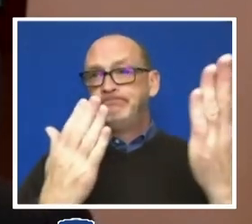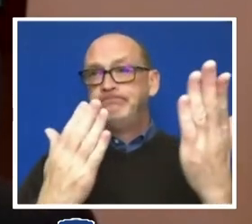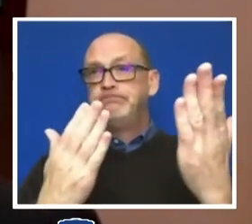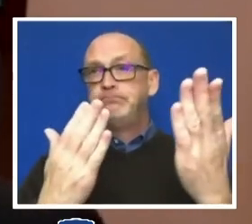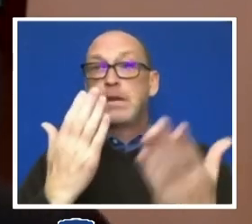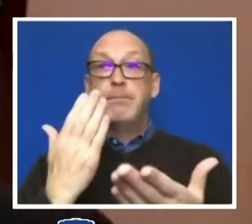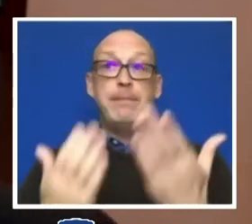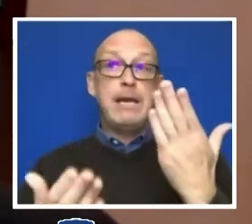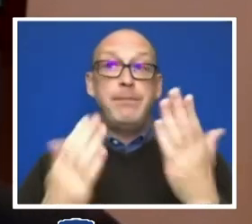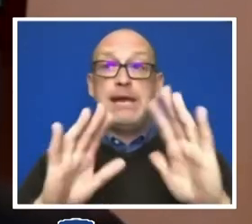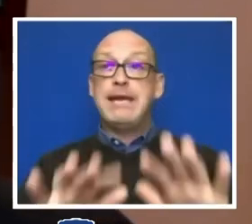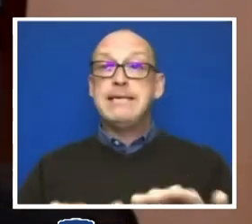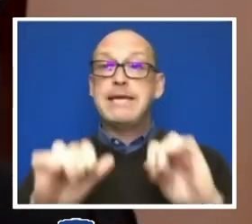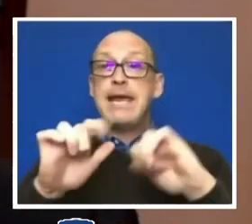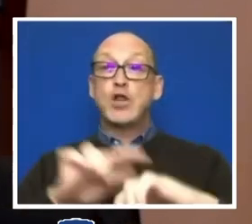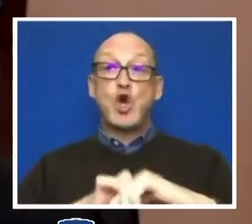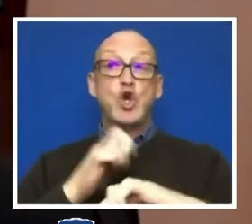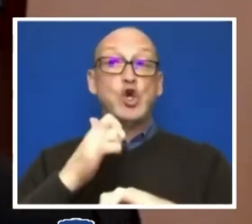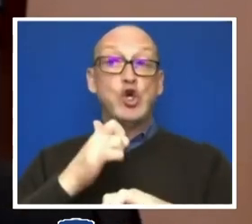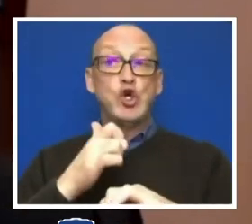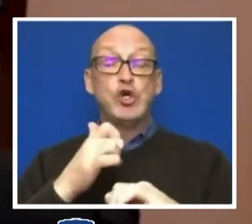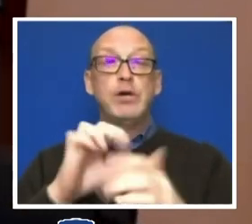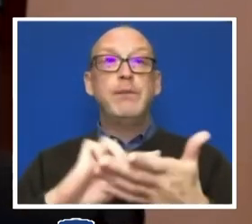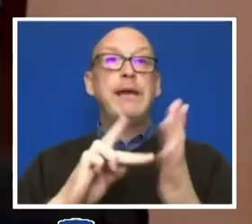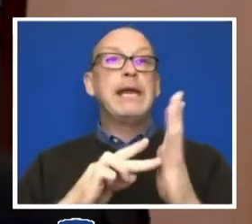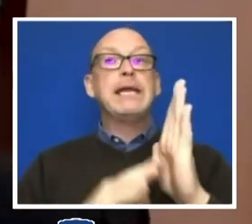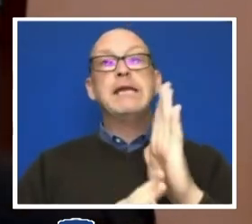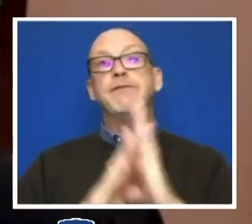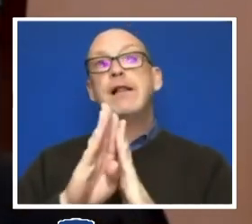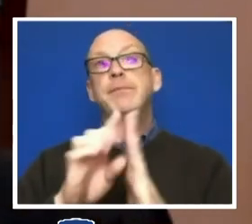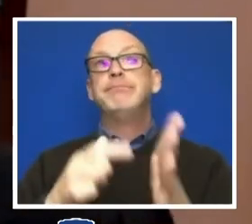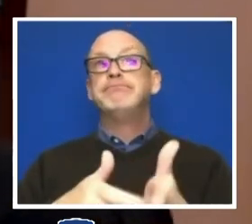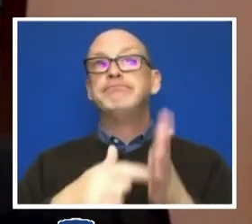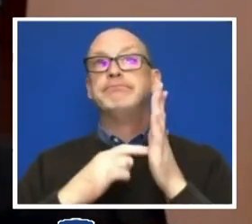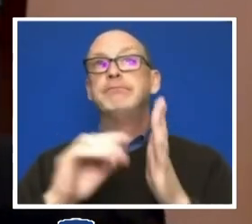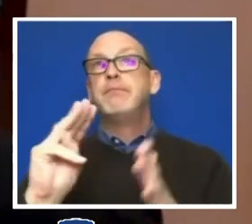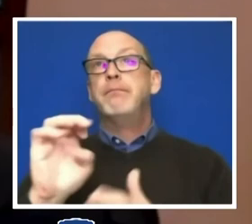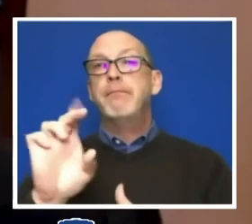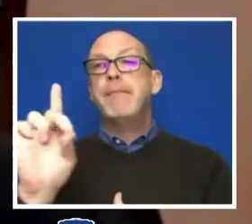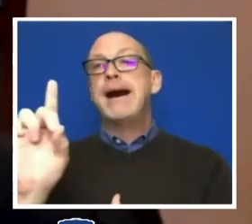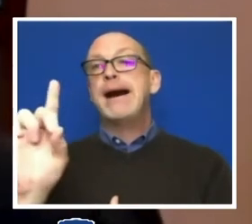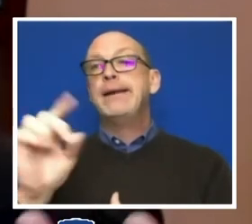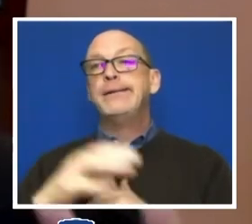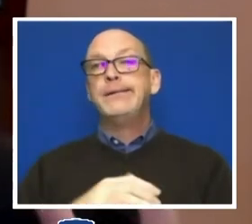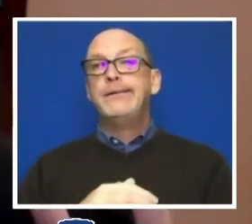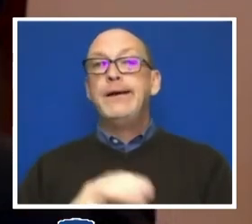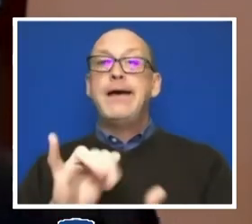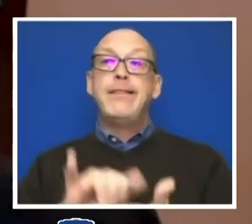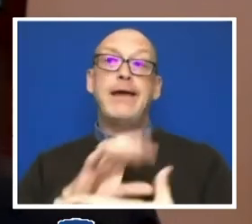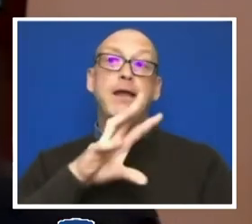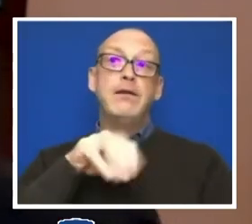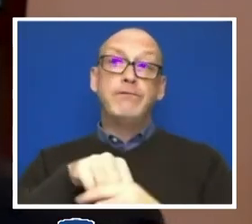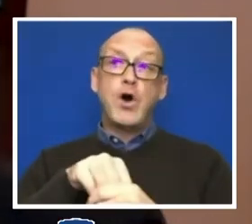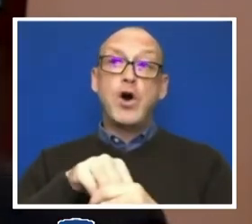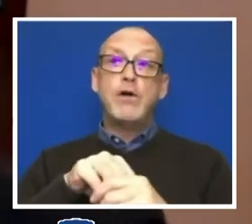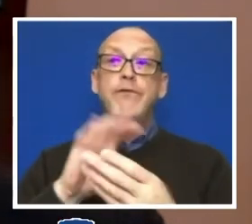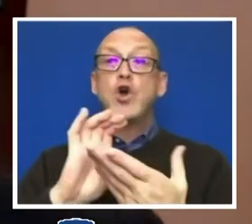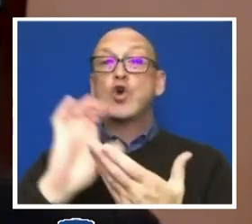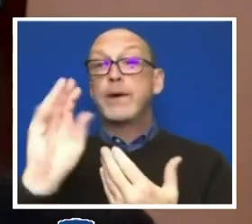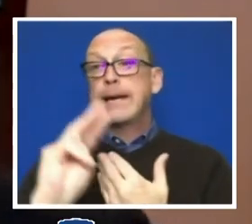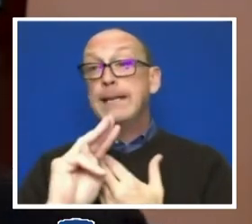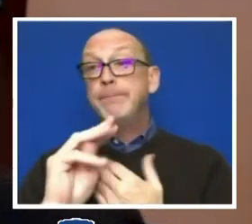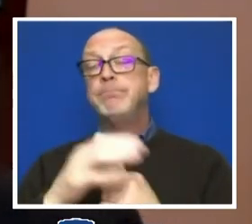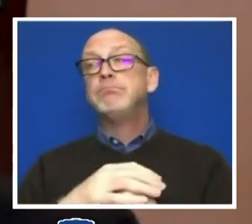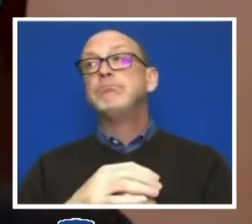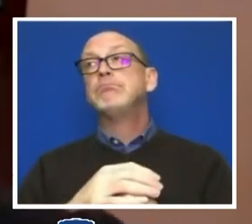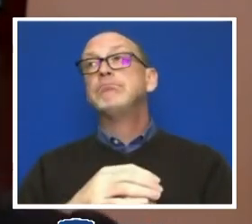take longer, like developing a mandatory module that might involve curriculum and sort